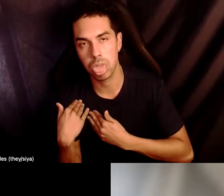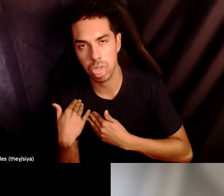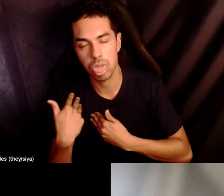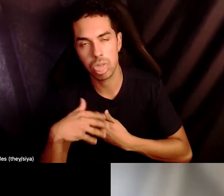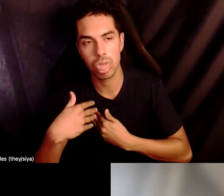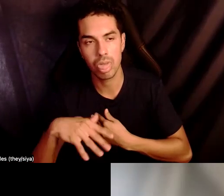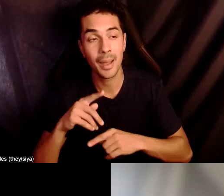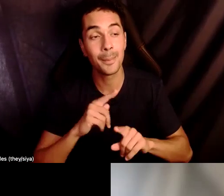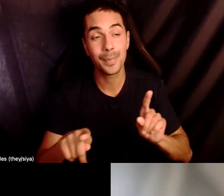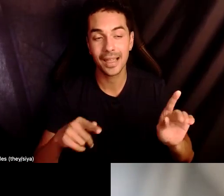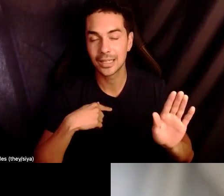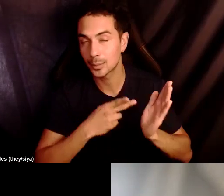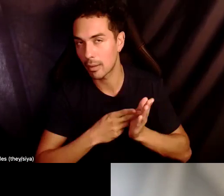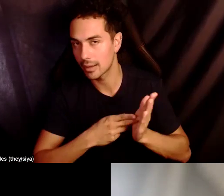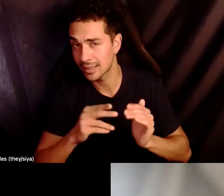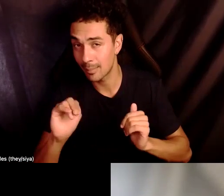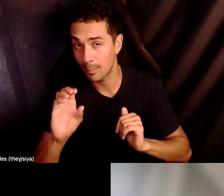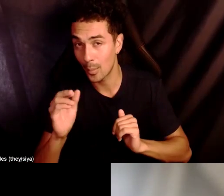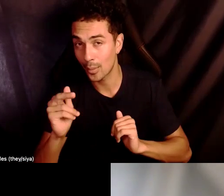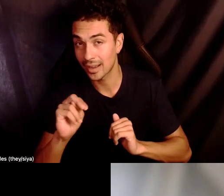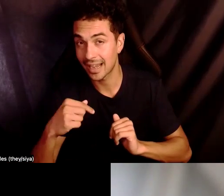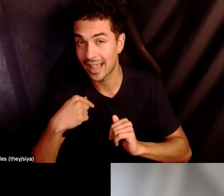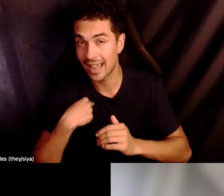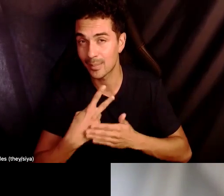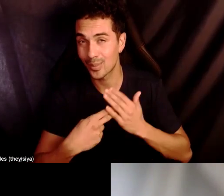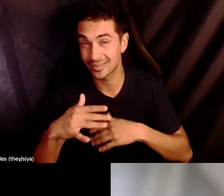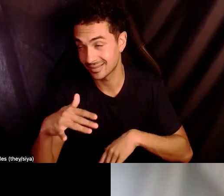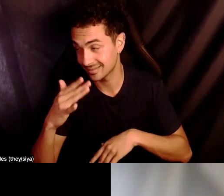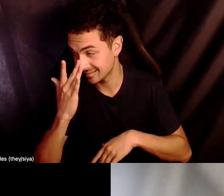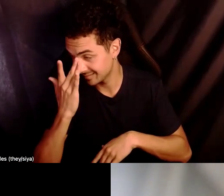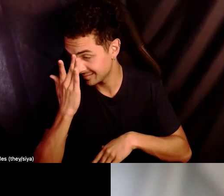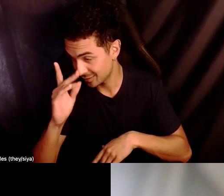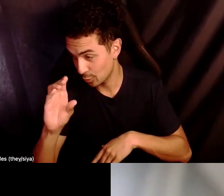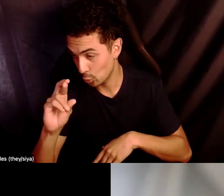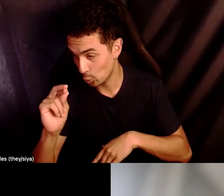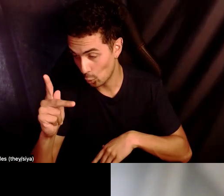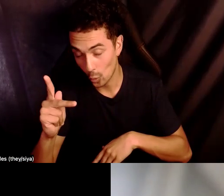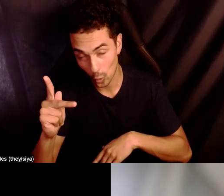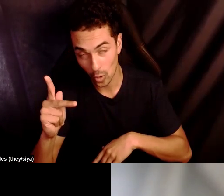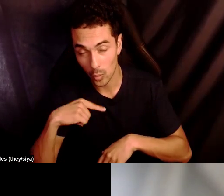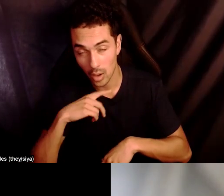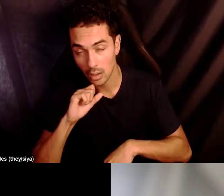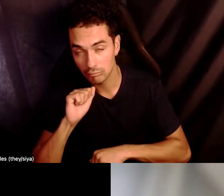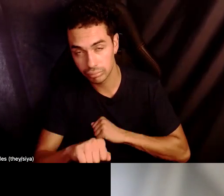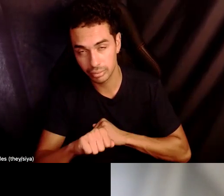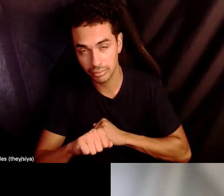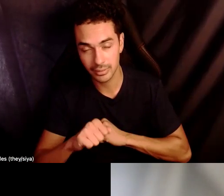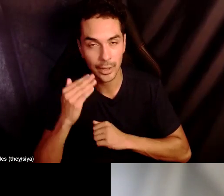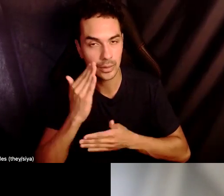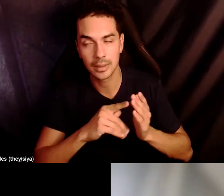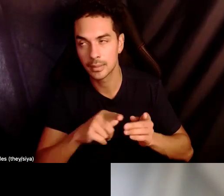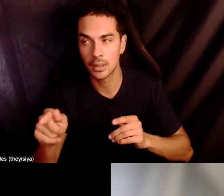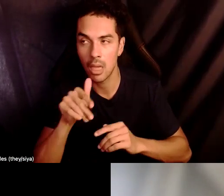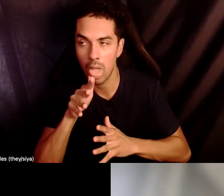dorky enough that we actually like this stuff though. So other people might think it's drudgery, but I get excited about it. Um,